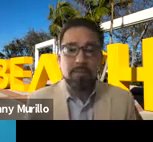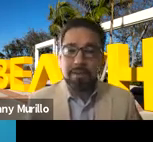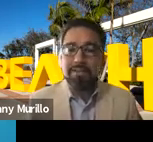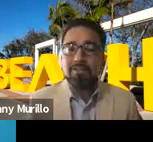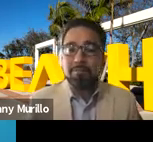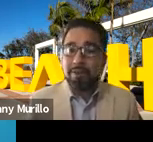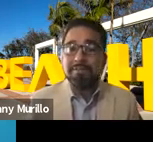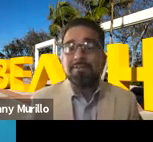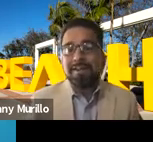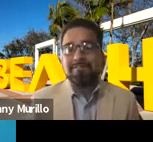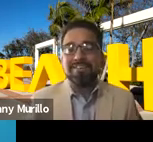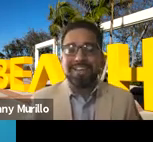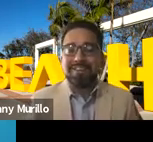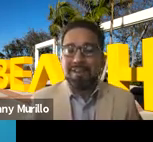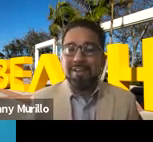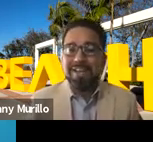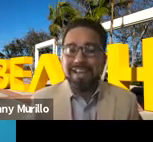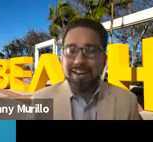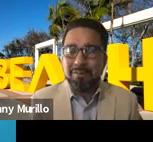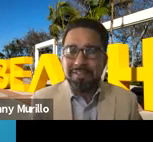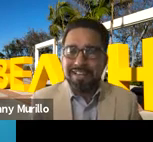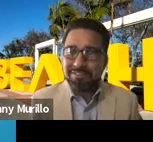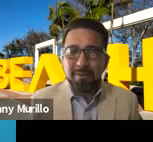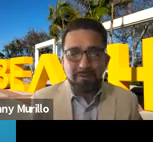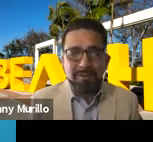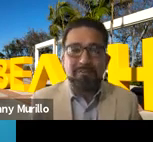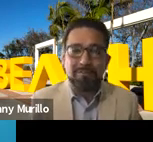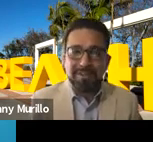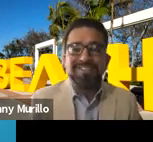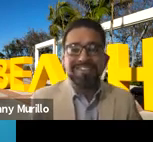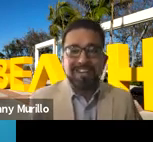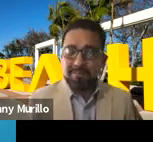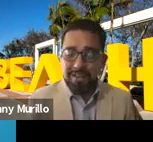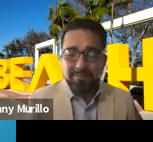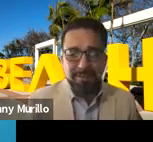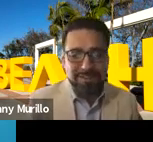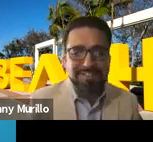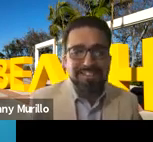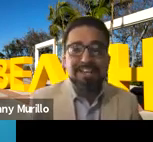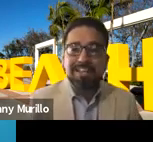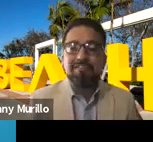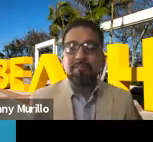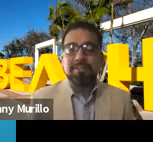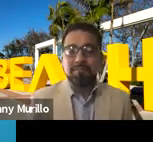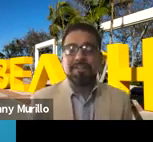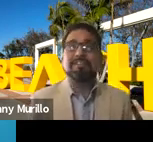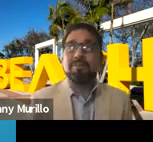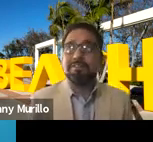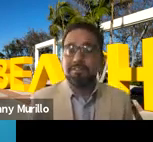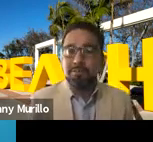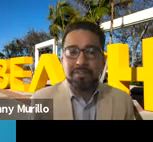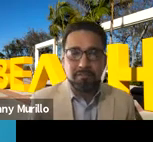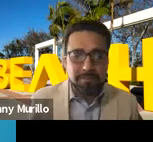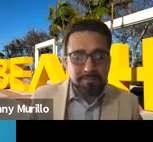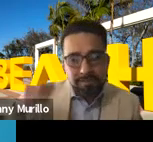always responding promptly to my emails and always answering my request for information and answering my questions. Thank you very much for making this